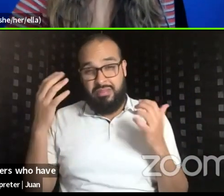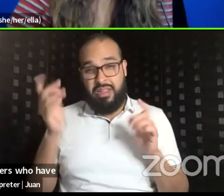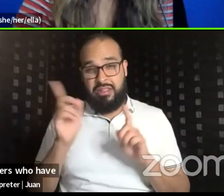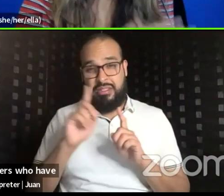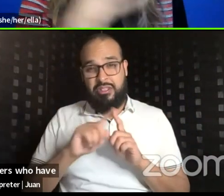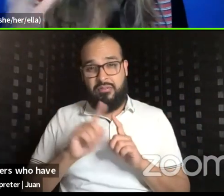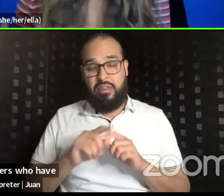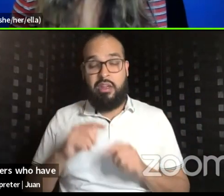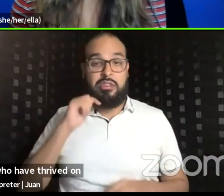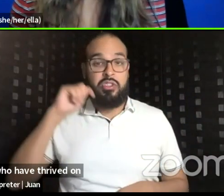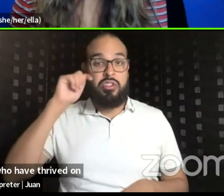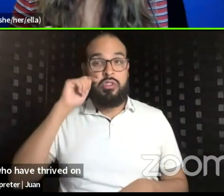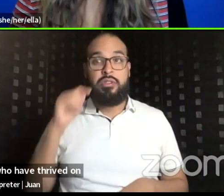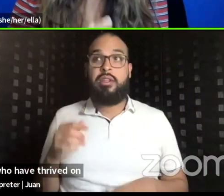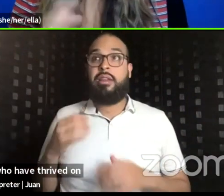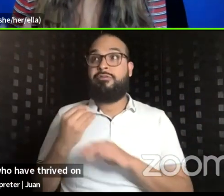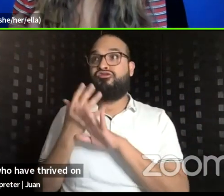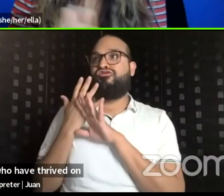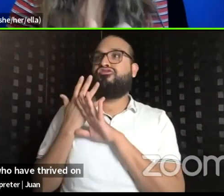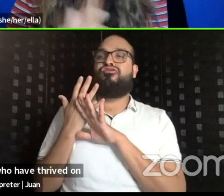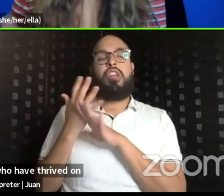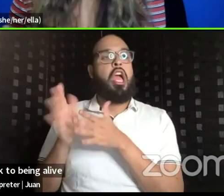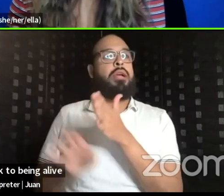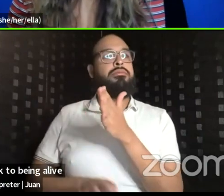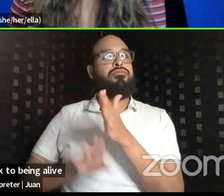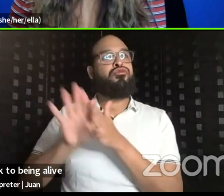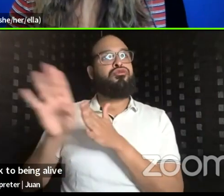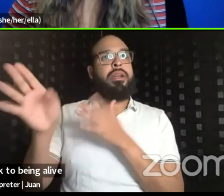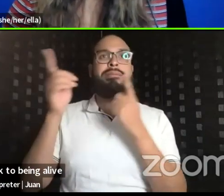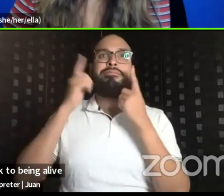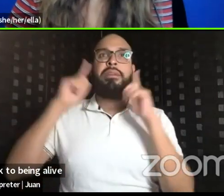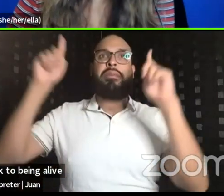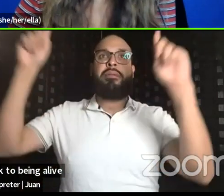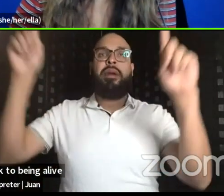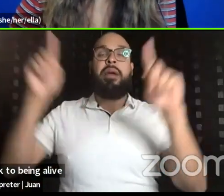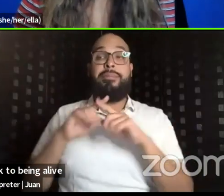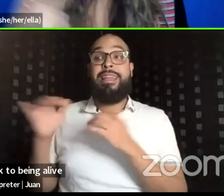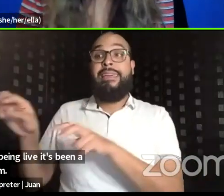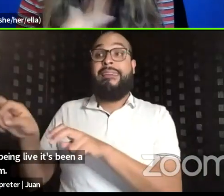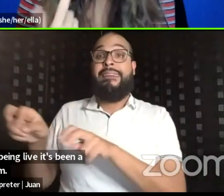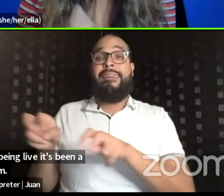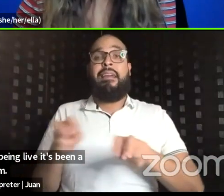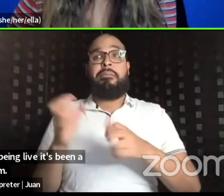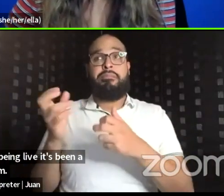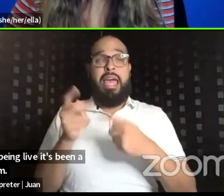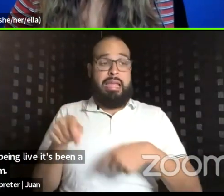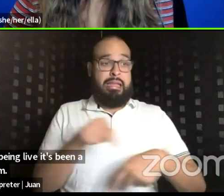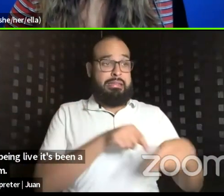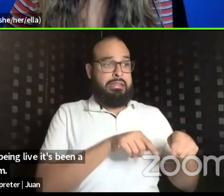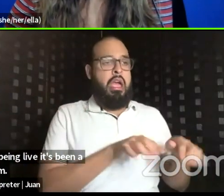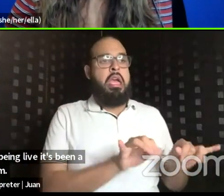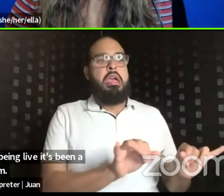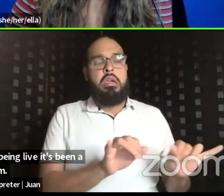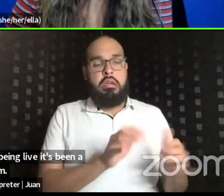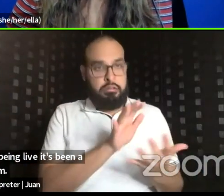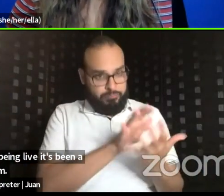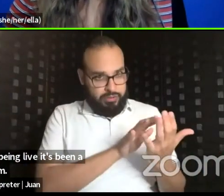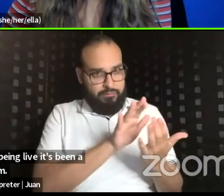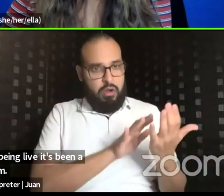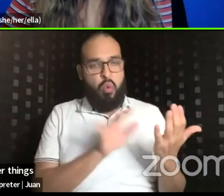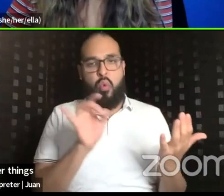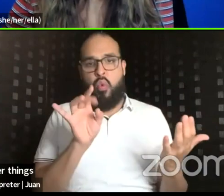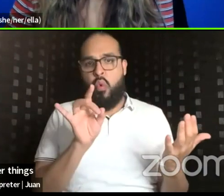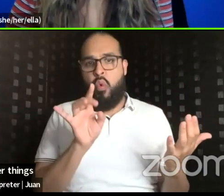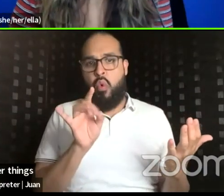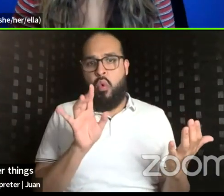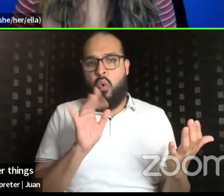and then now going back to being live, it's been a challenge for them. And just like all the other things